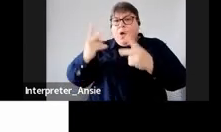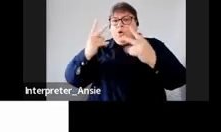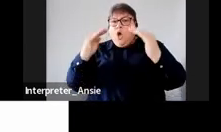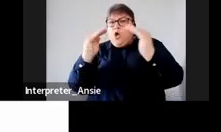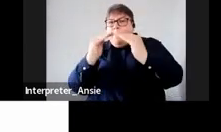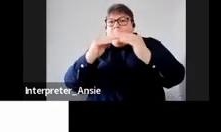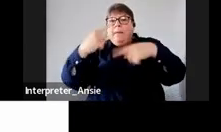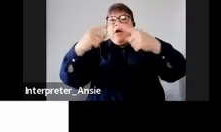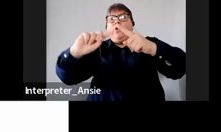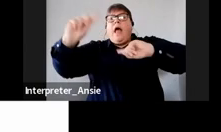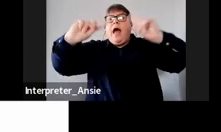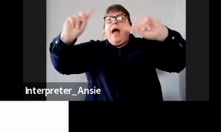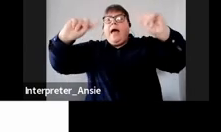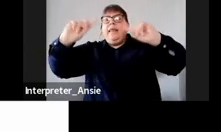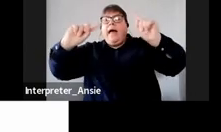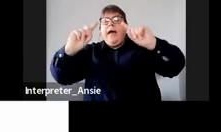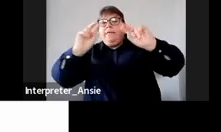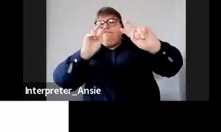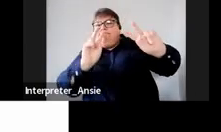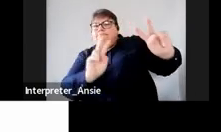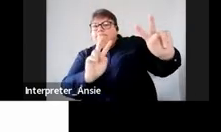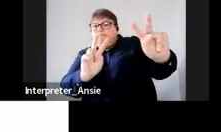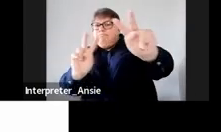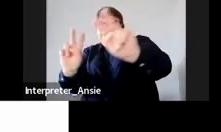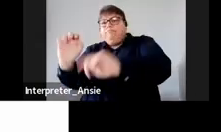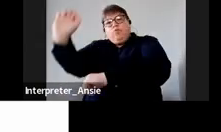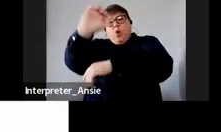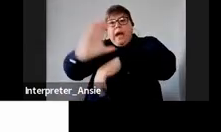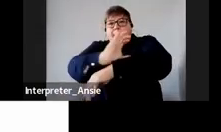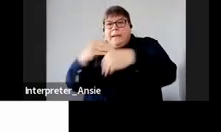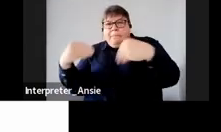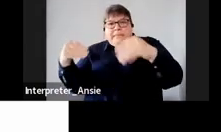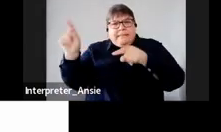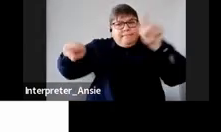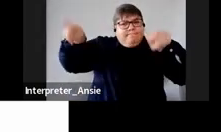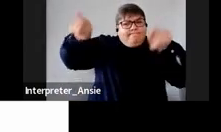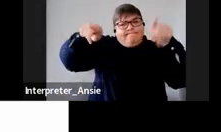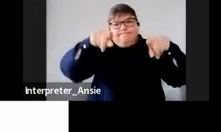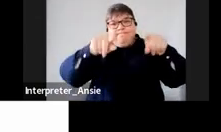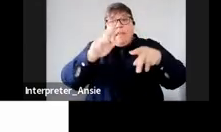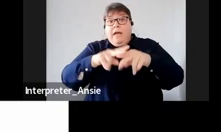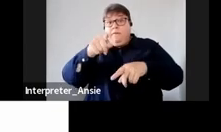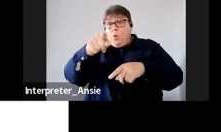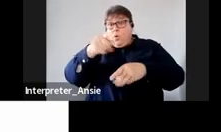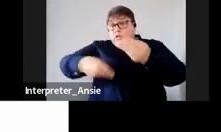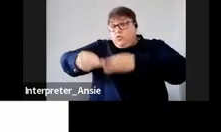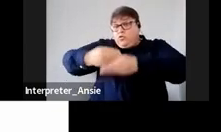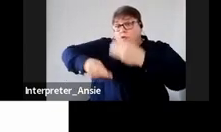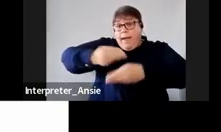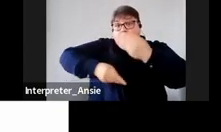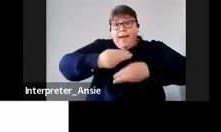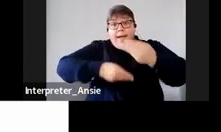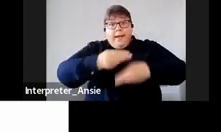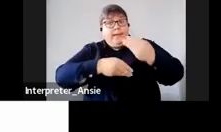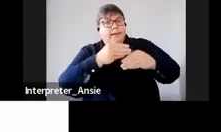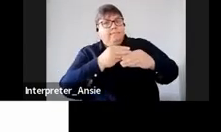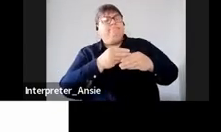nature of companies or businesses to say that if you're a sole trader and then you've made let's say for argument